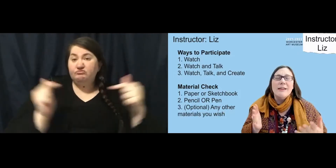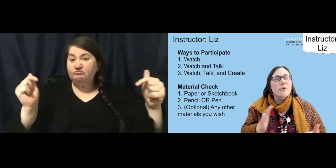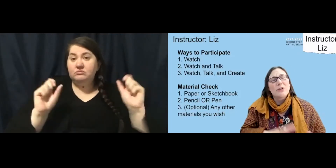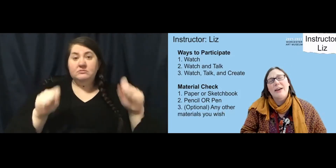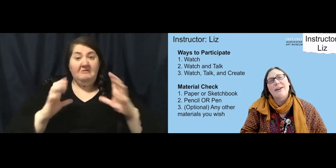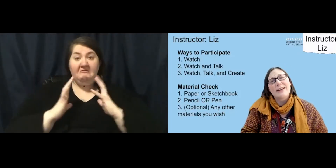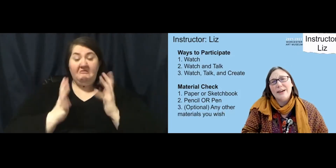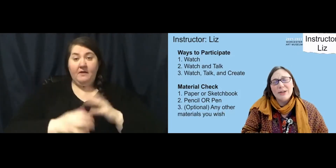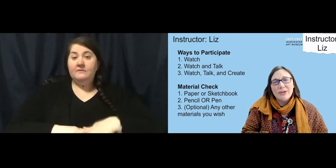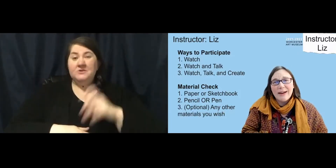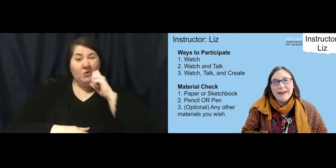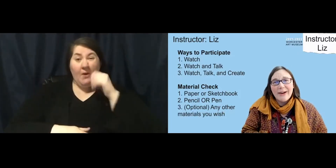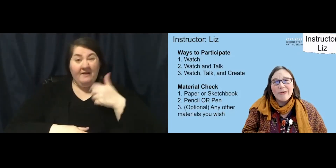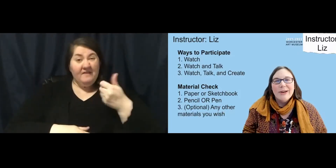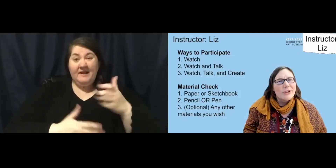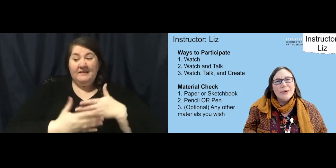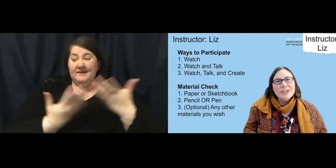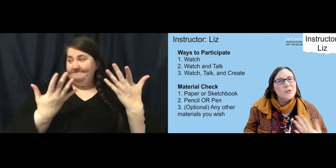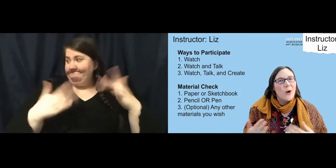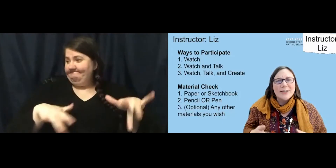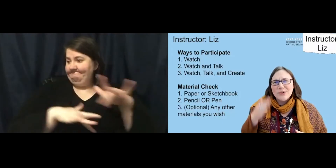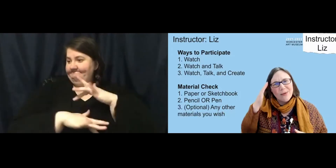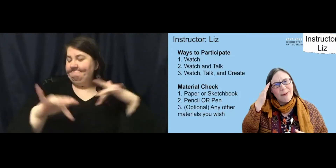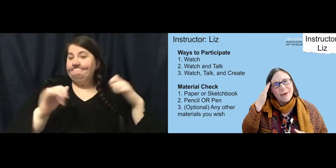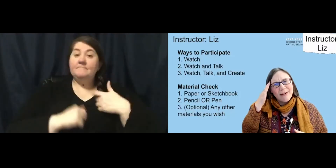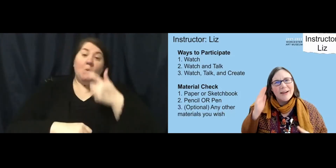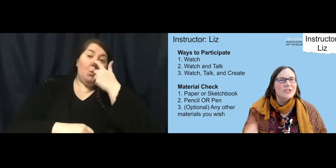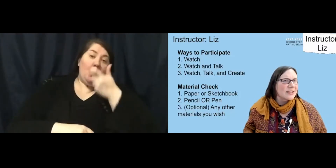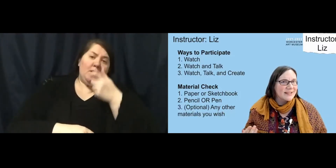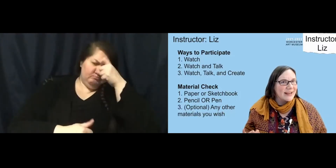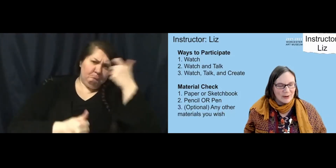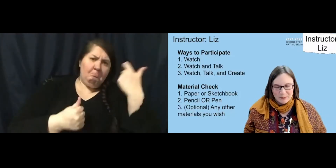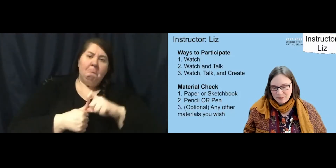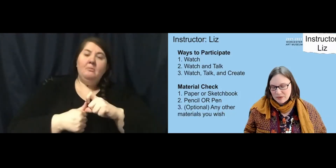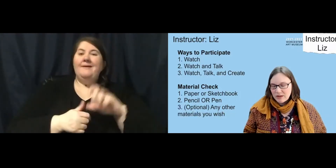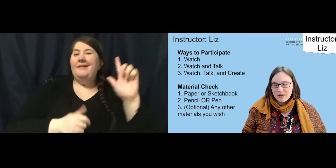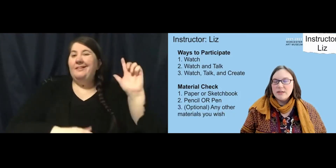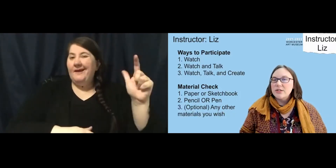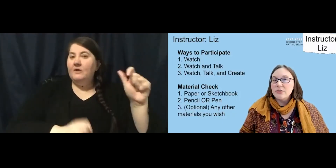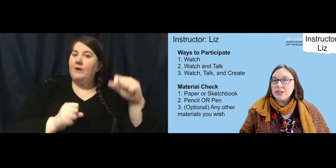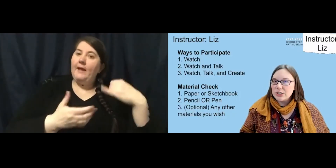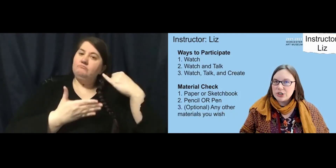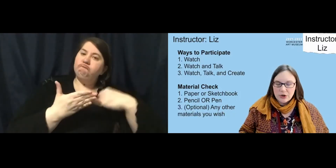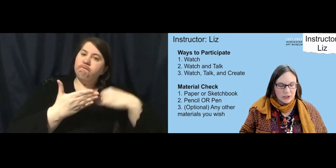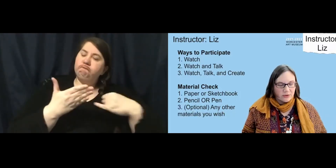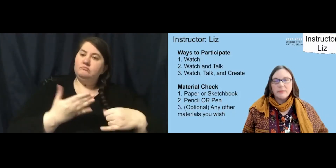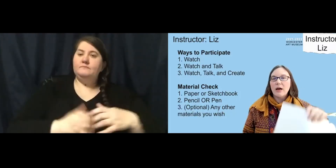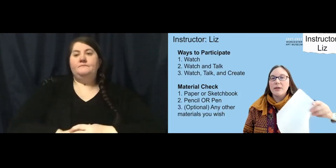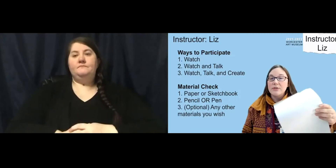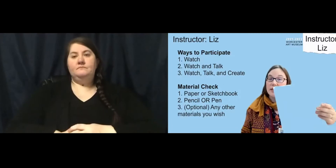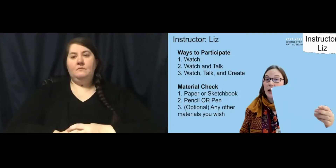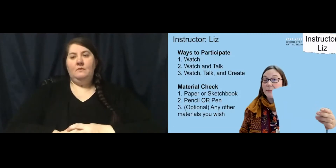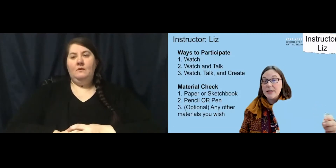And if you don't have anything with you right now, you can just watch and remember and do this later. So, just to show you,